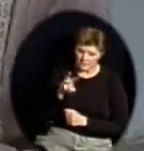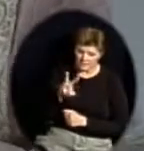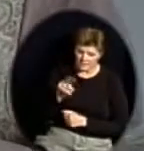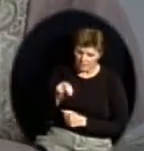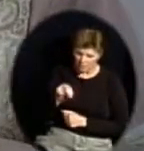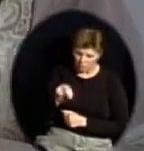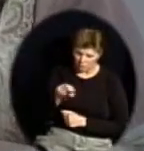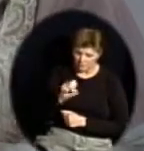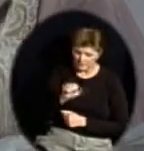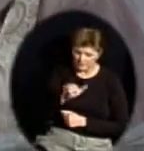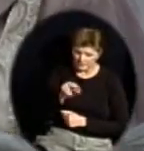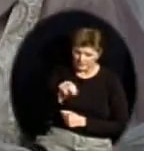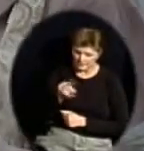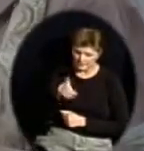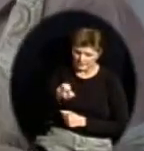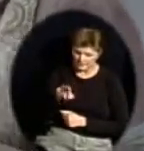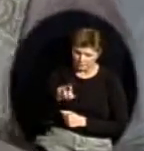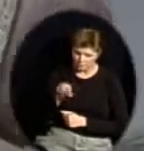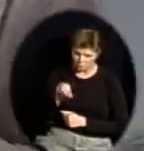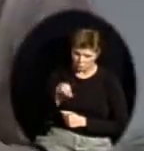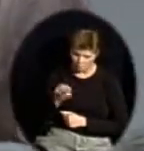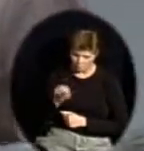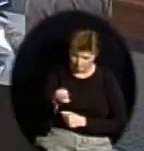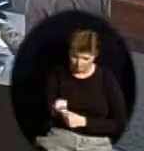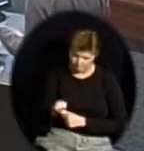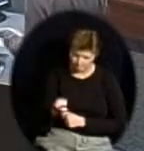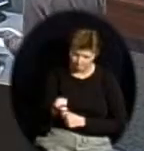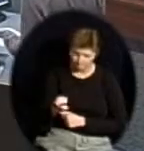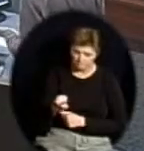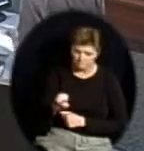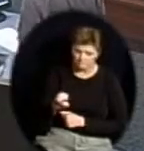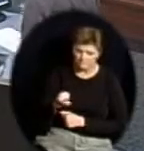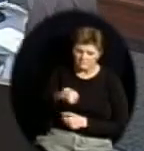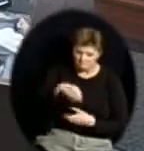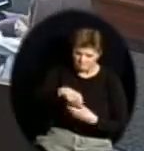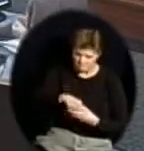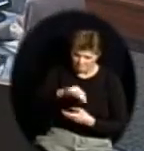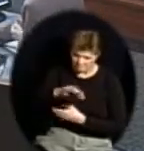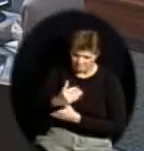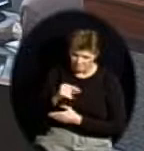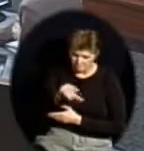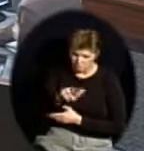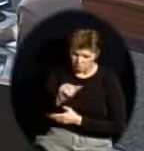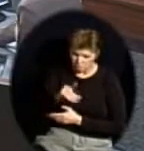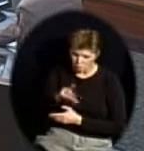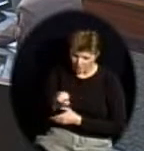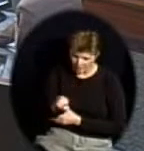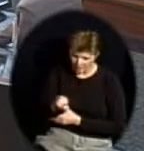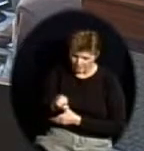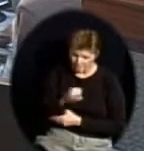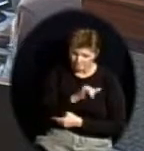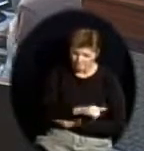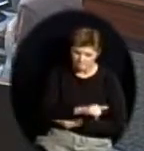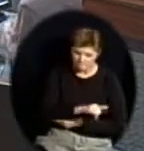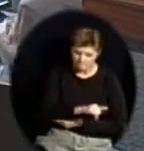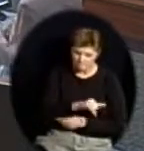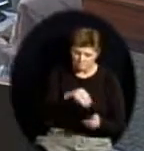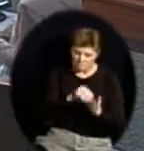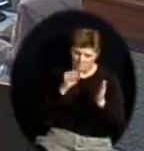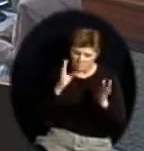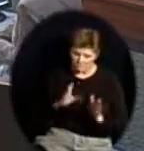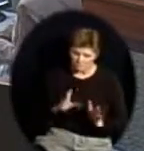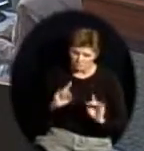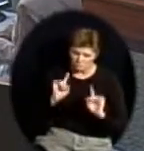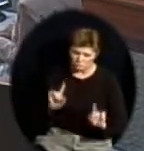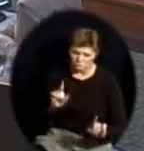EMH child. And, of course, in fifth grade was given at that time called the modified reading assessment, partly because she was probably